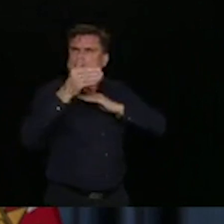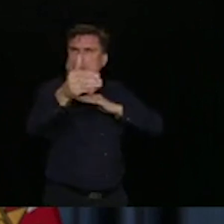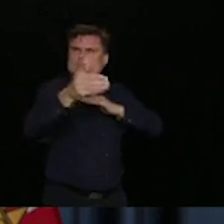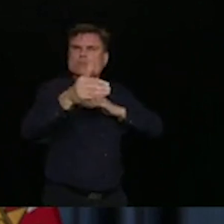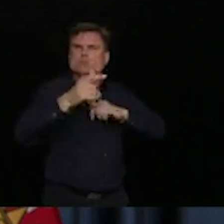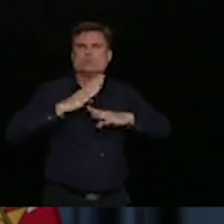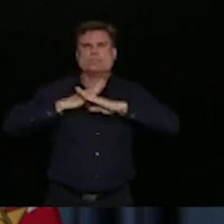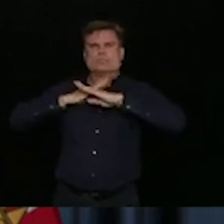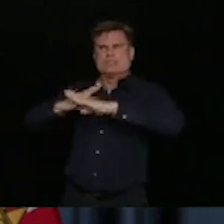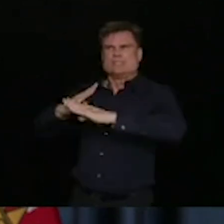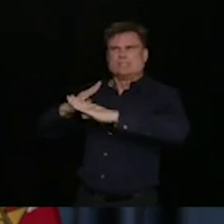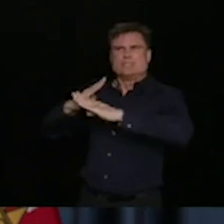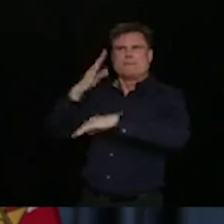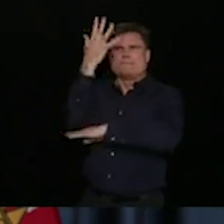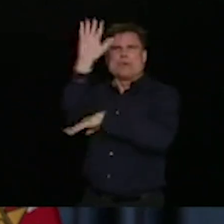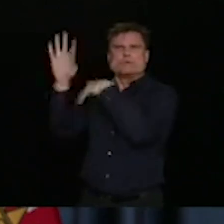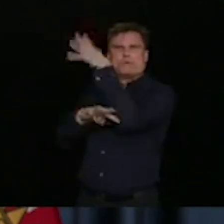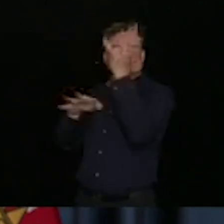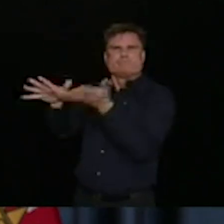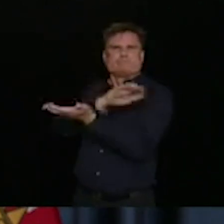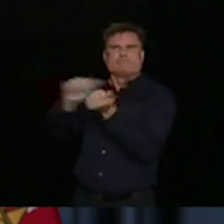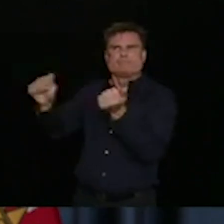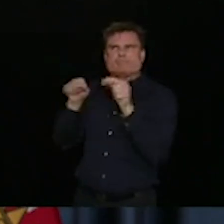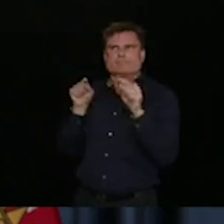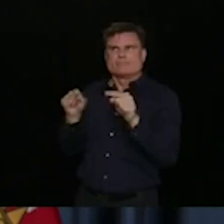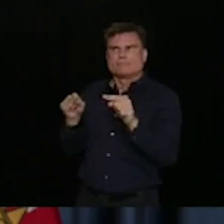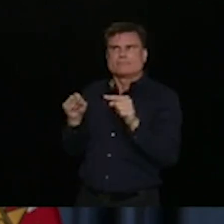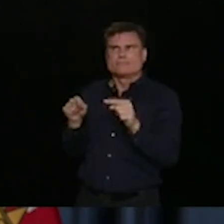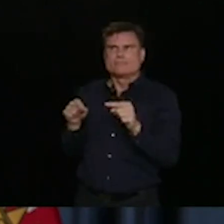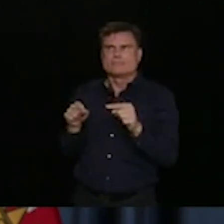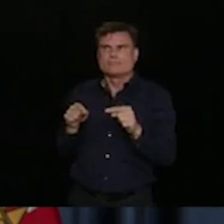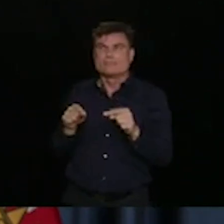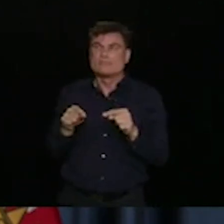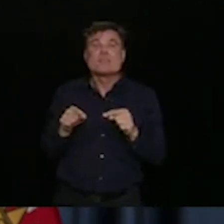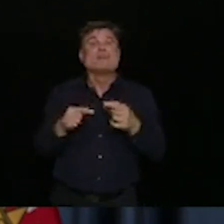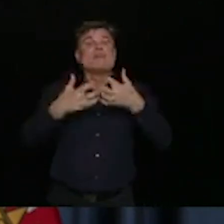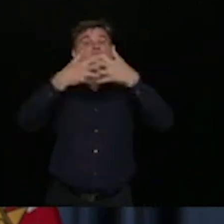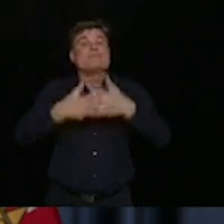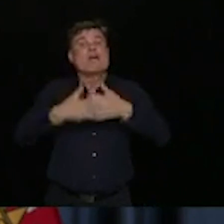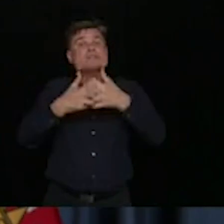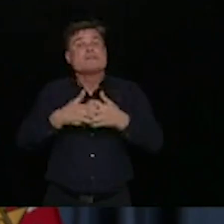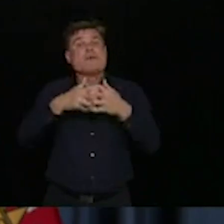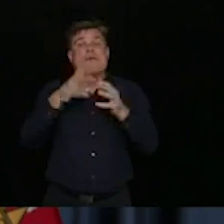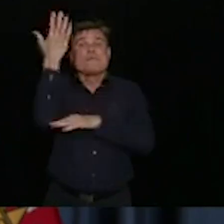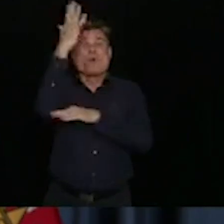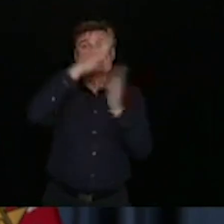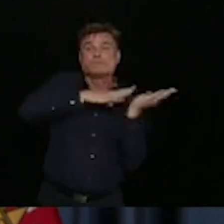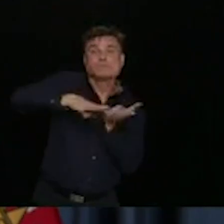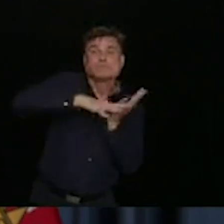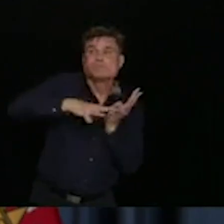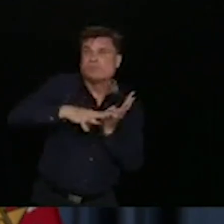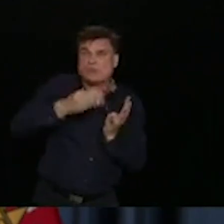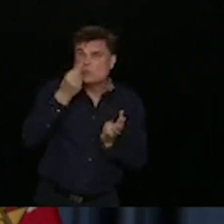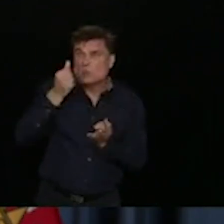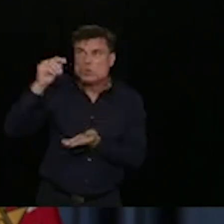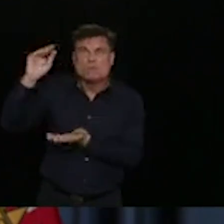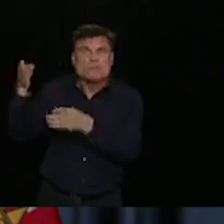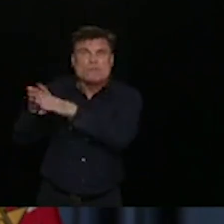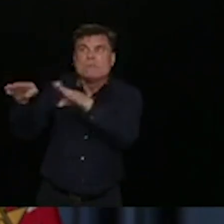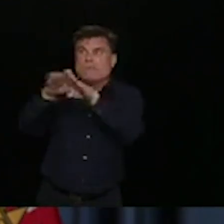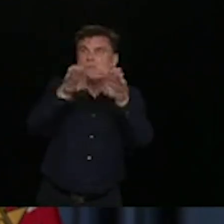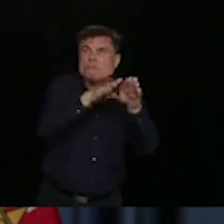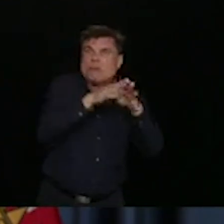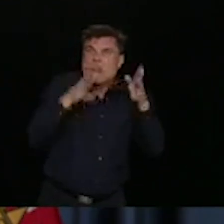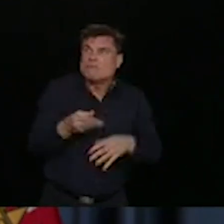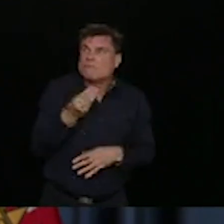in capacity within the sector, meaning fewer mills, meaning fewer jobs. I reminded the forest companies